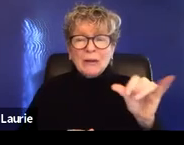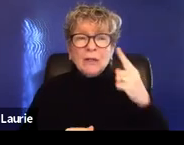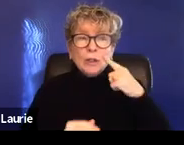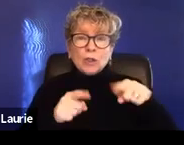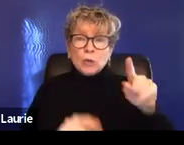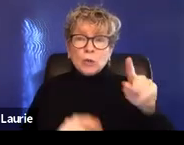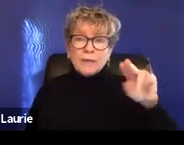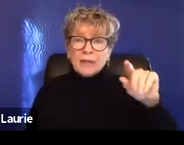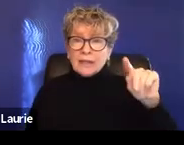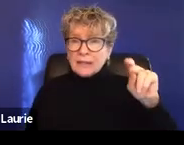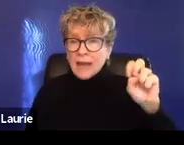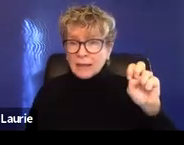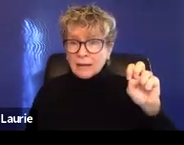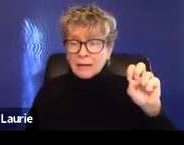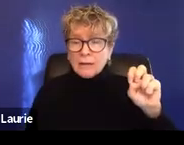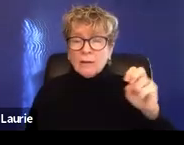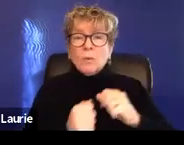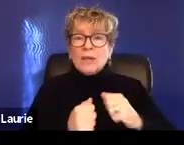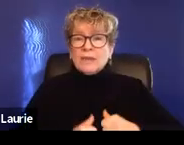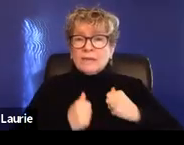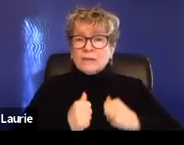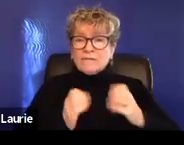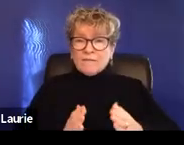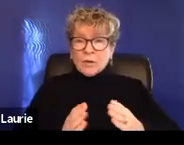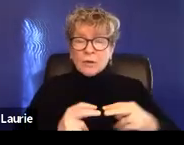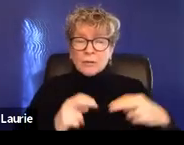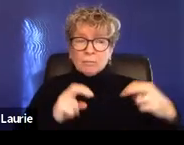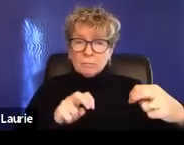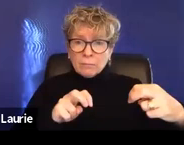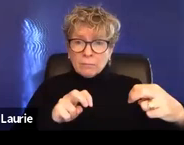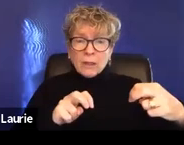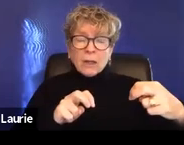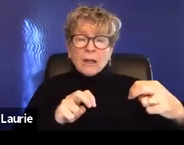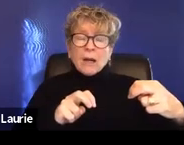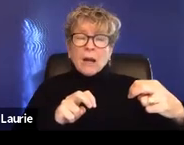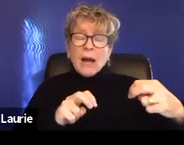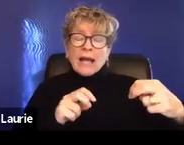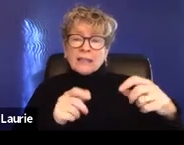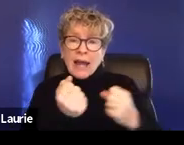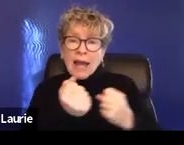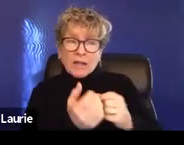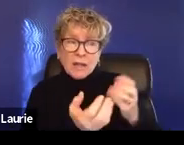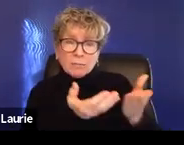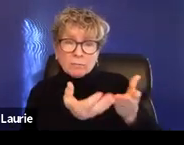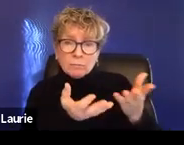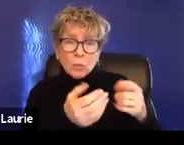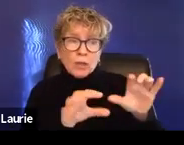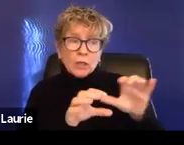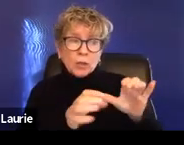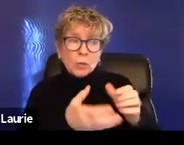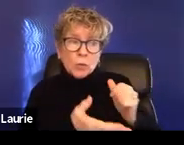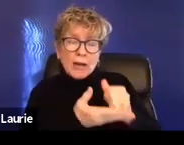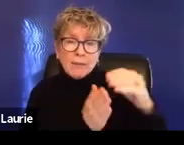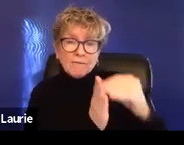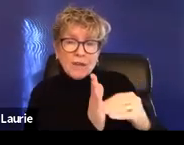with, with the survivor and what are things that as an advocate you can do. So you can help them fill out the paperwork.